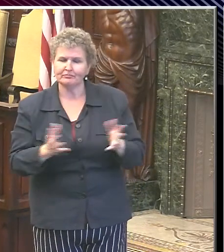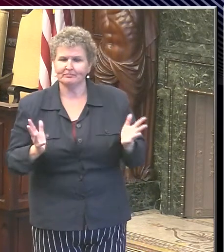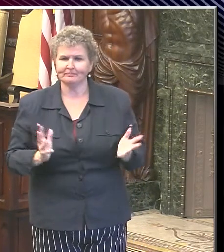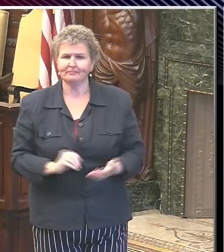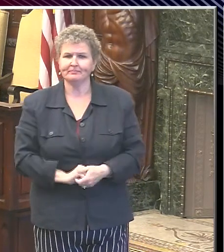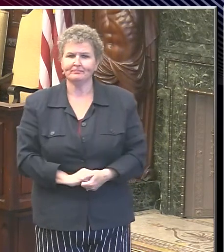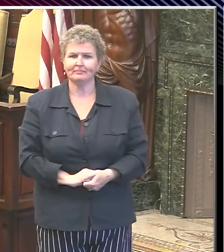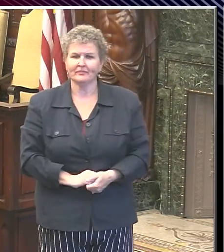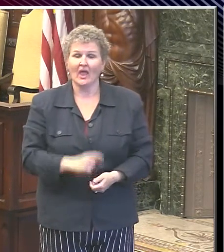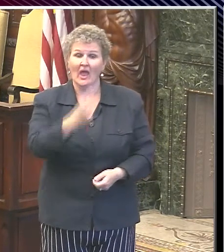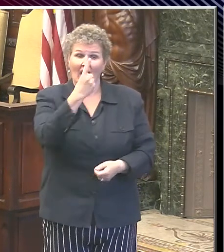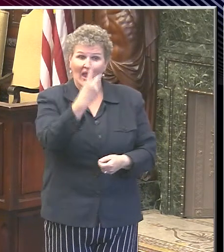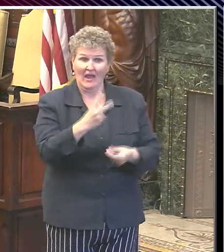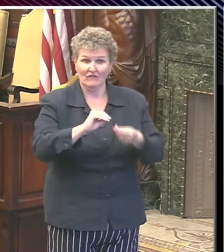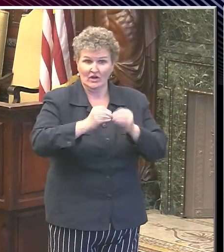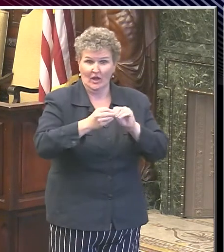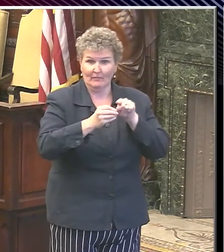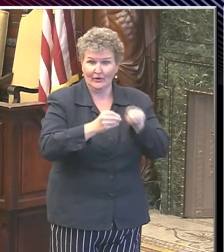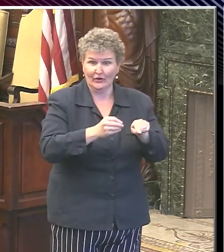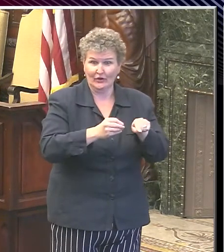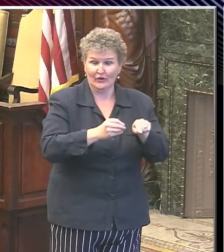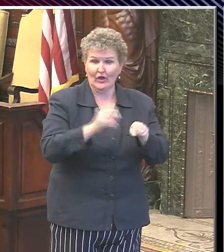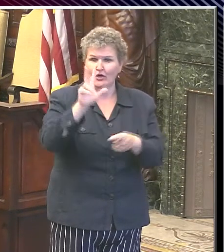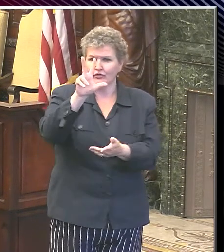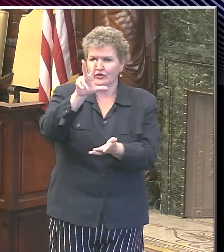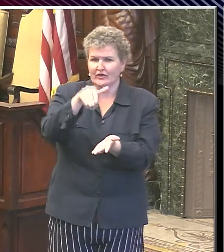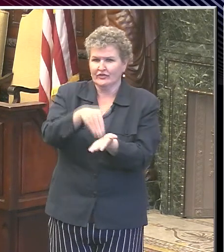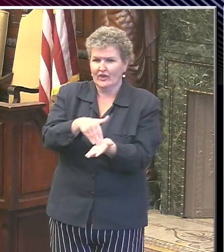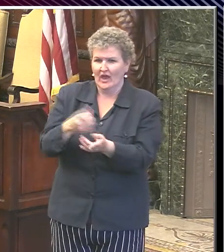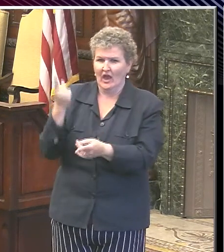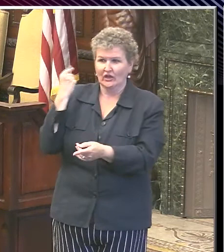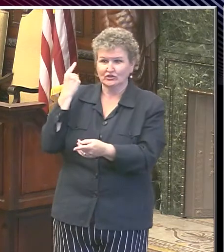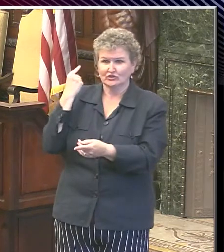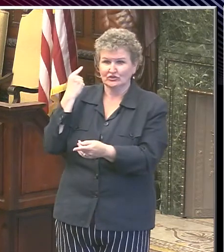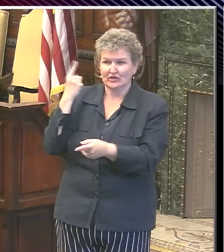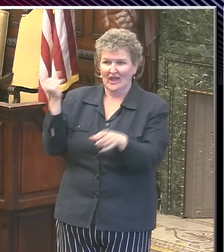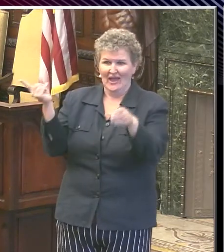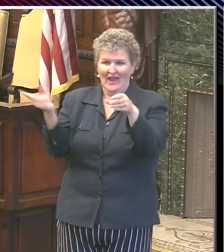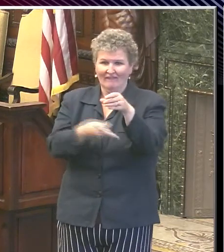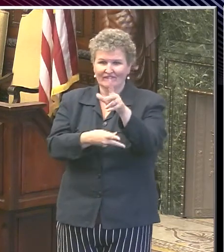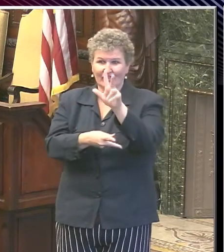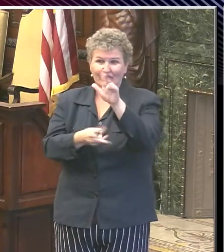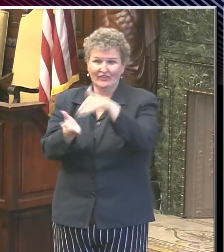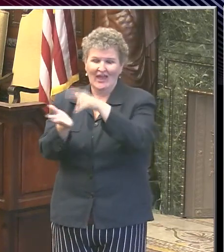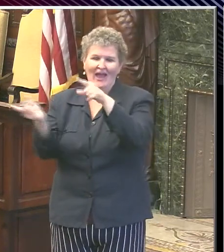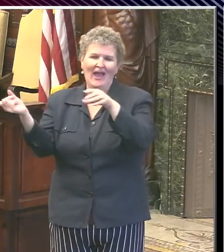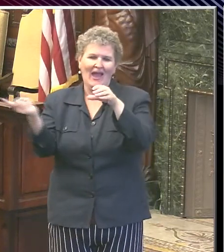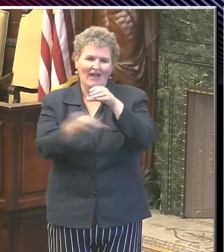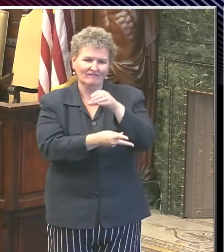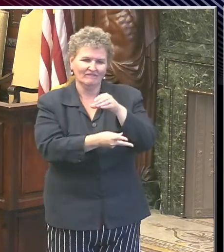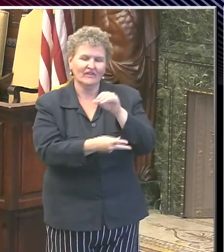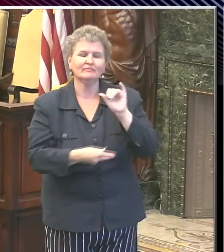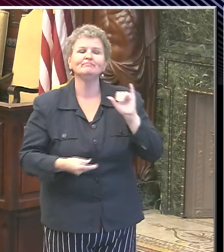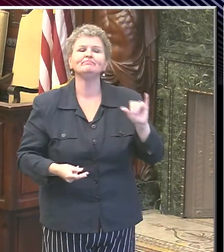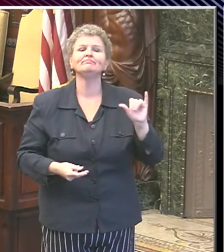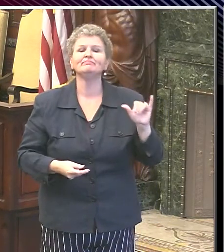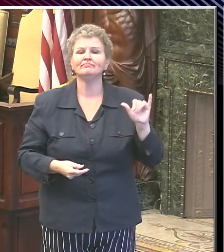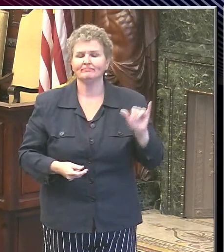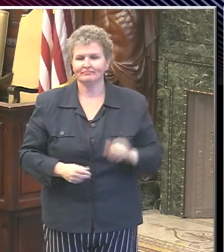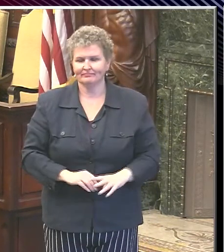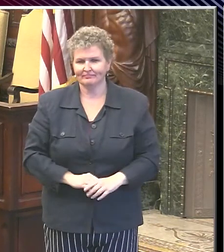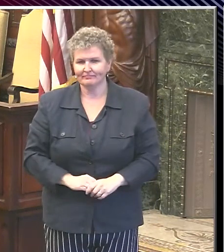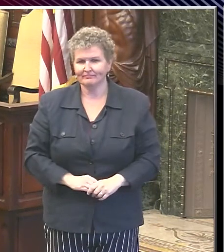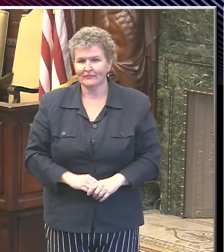your enrollment, that's the 3,000 kids returning from last year? Yes. Okay. Yeah. And they're committed to